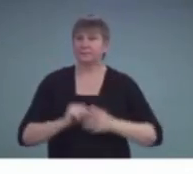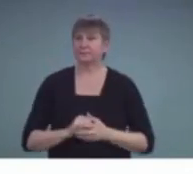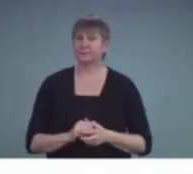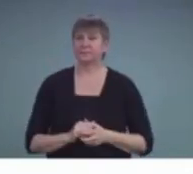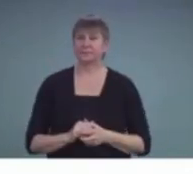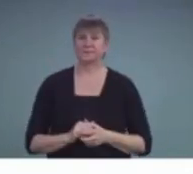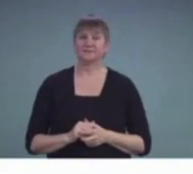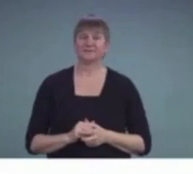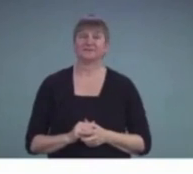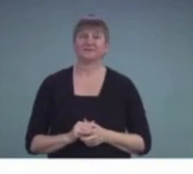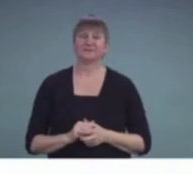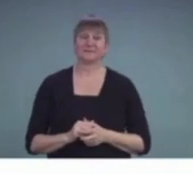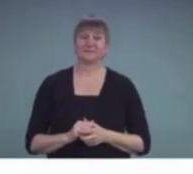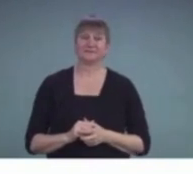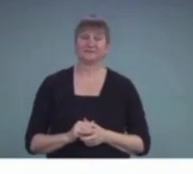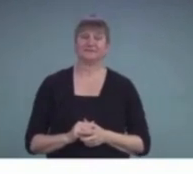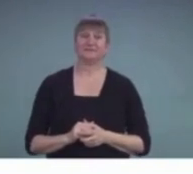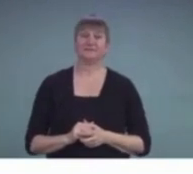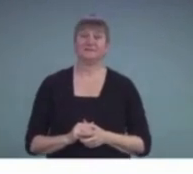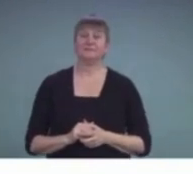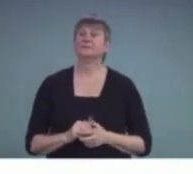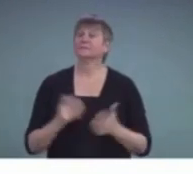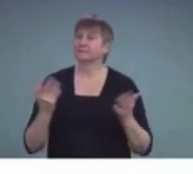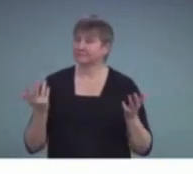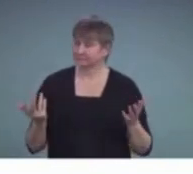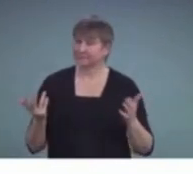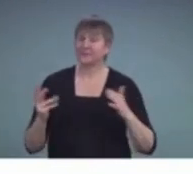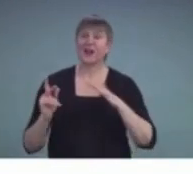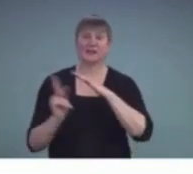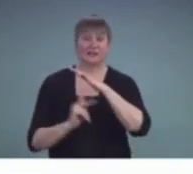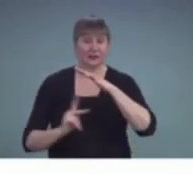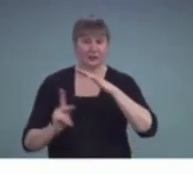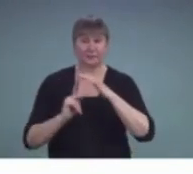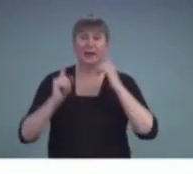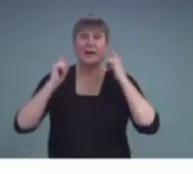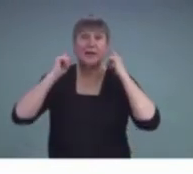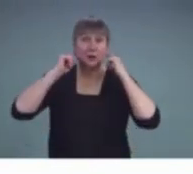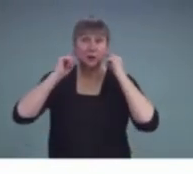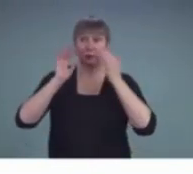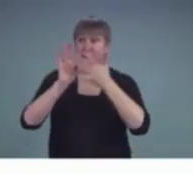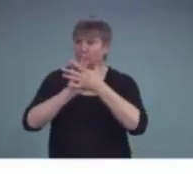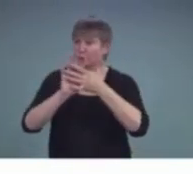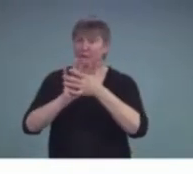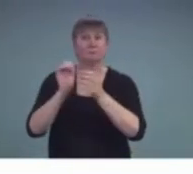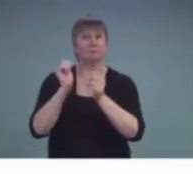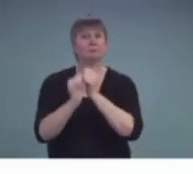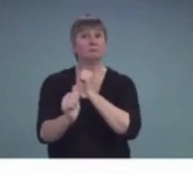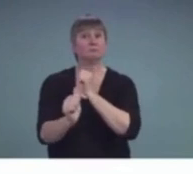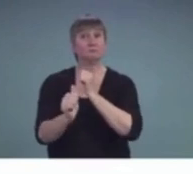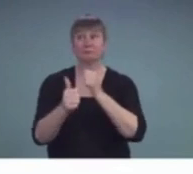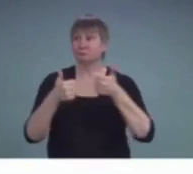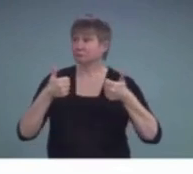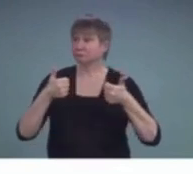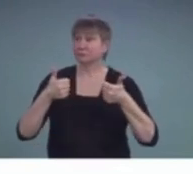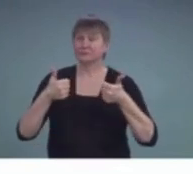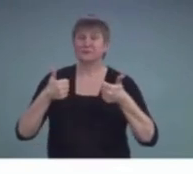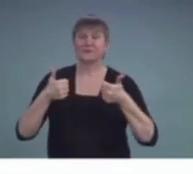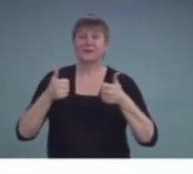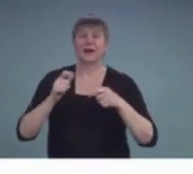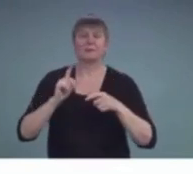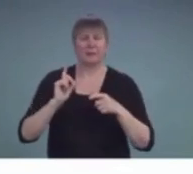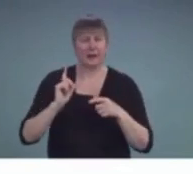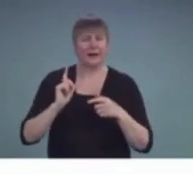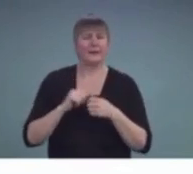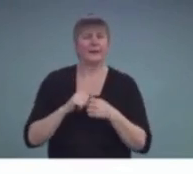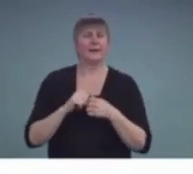So, in kindergarten, he passed his hearing screening. The teacher, however, noted in